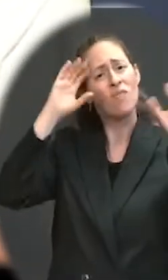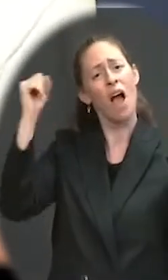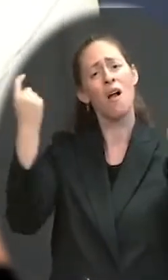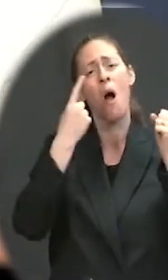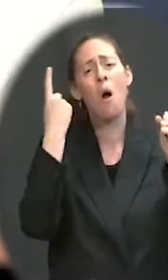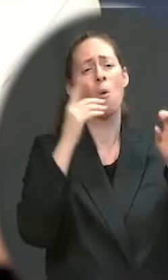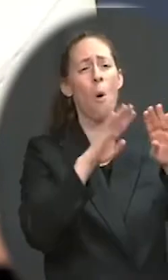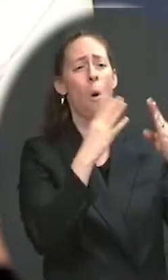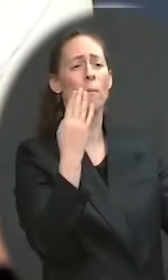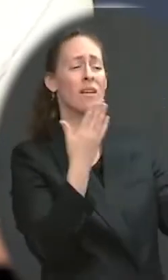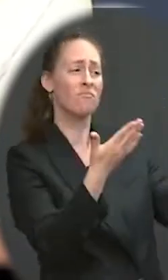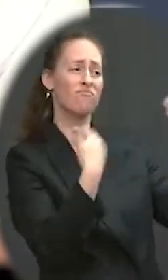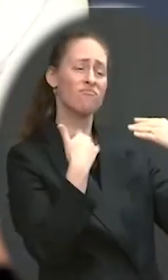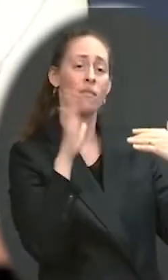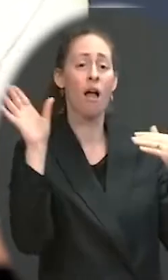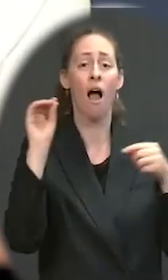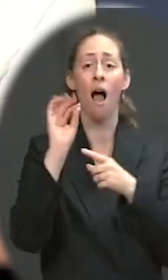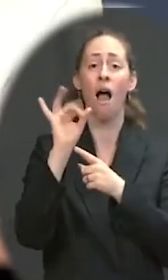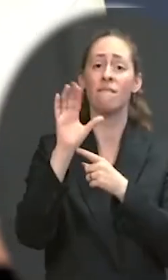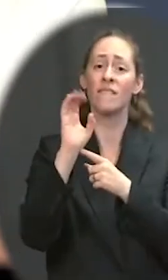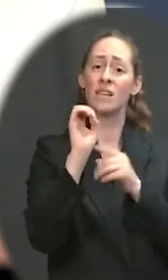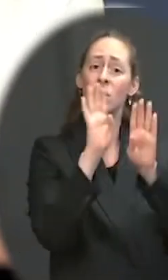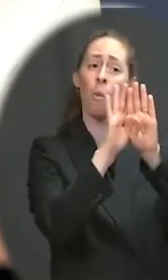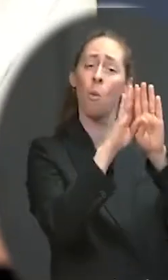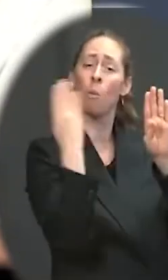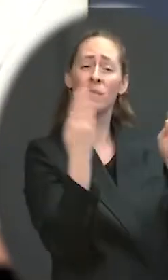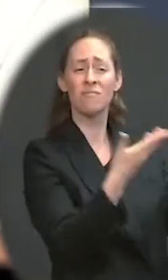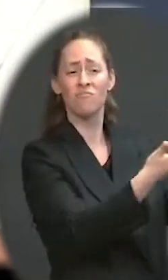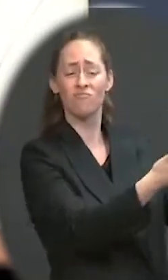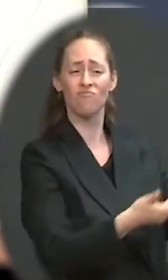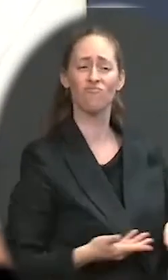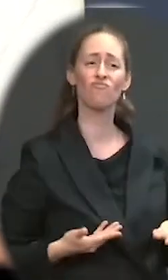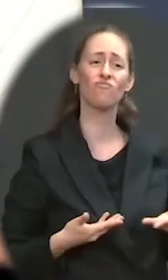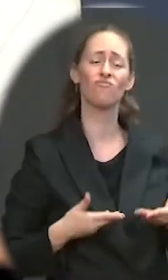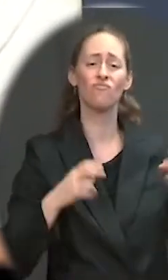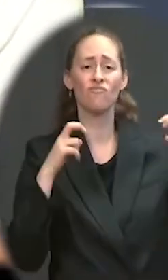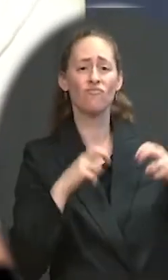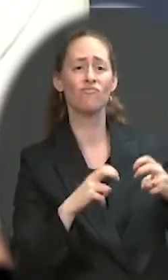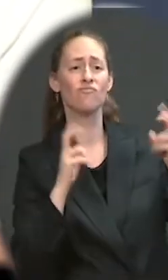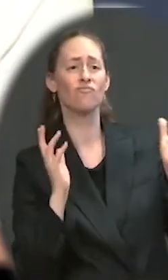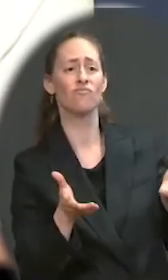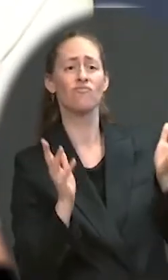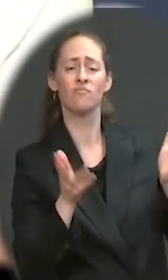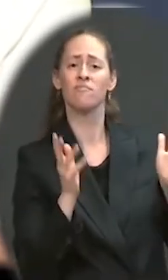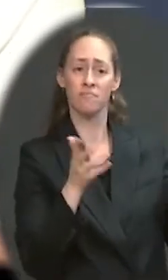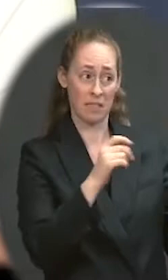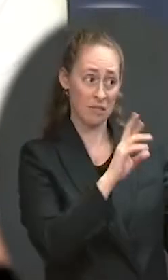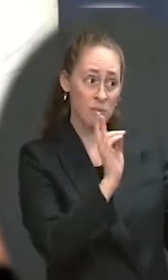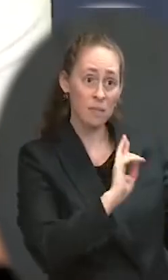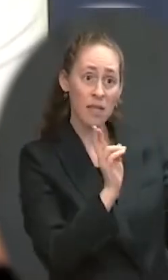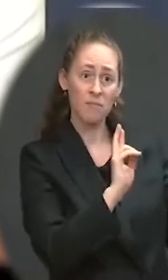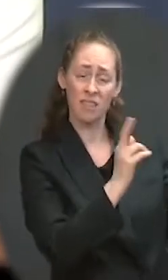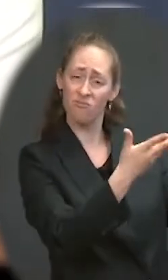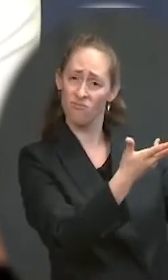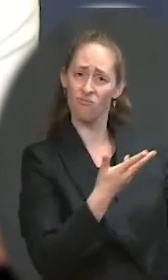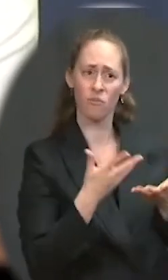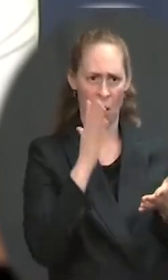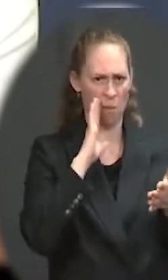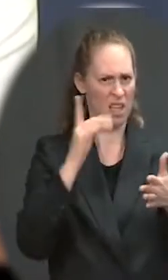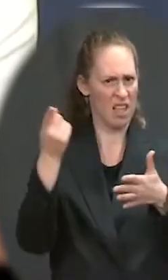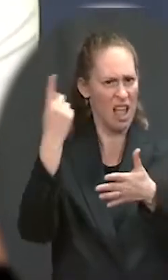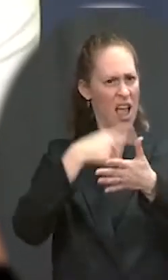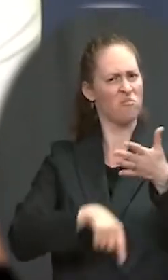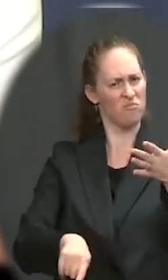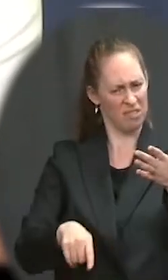is open. He's invited Senator Capito to bring a group of her choosing to the White House next week. And we think there is opportunity